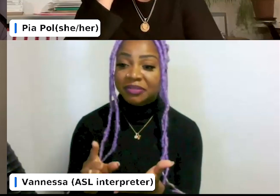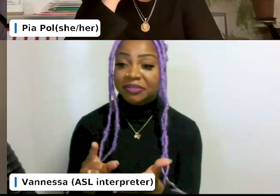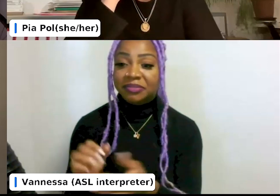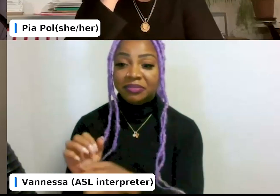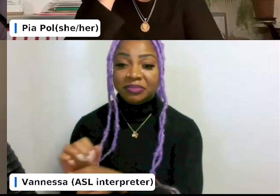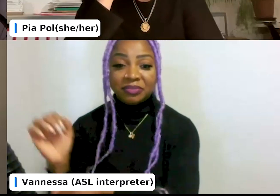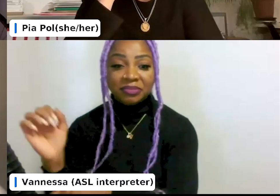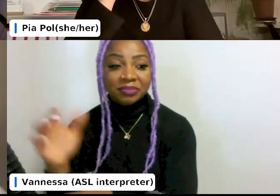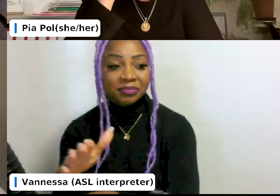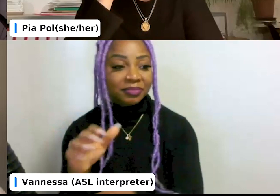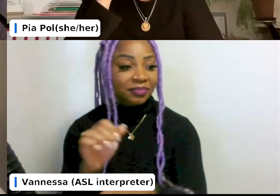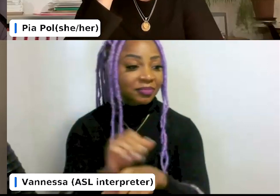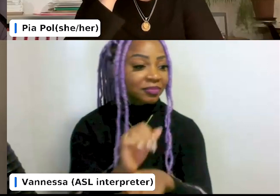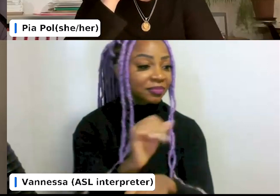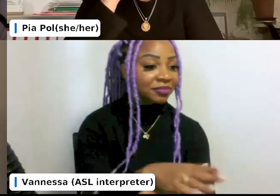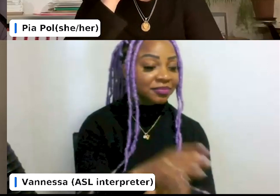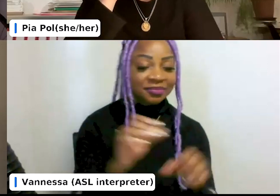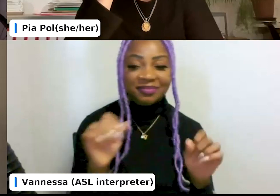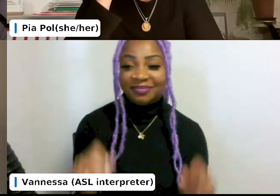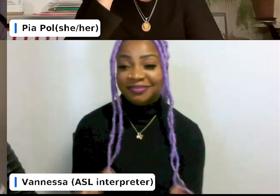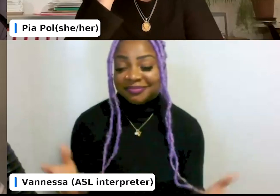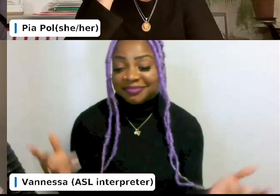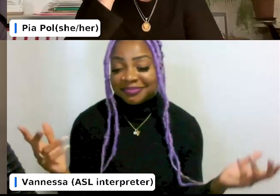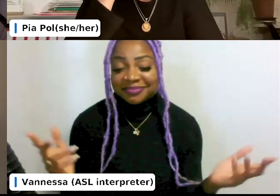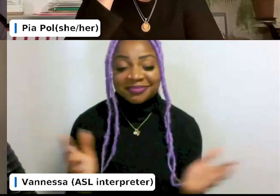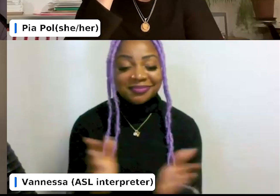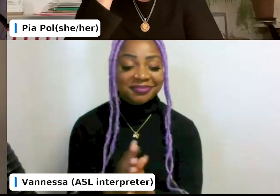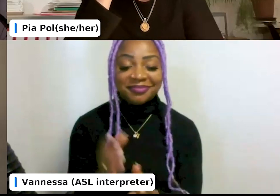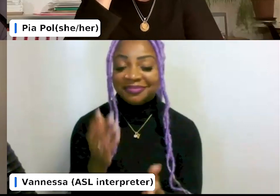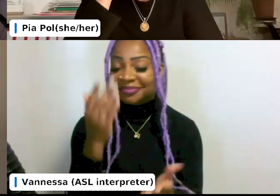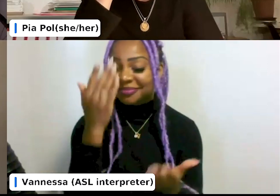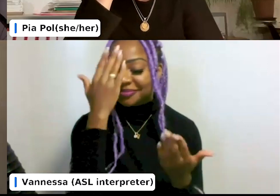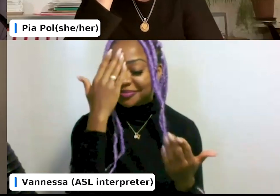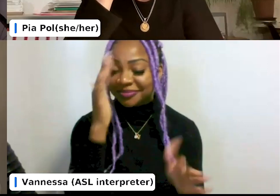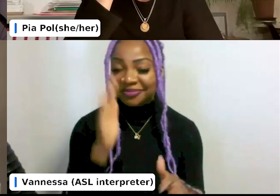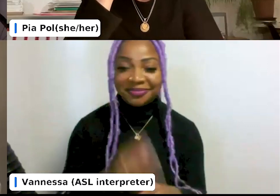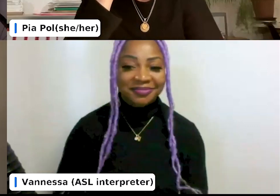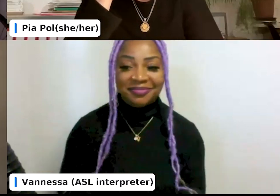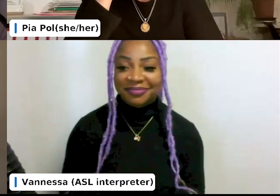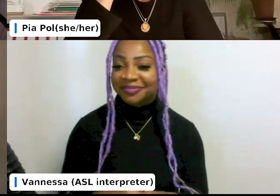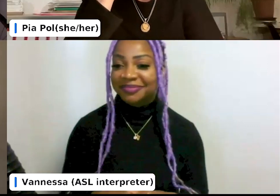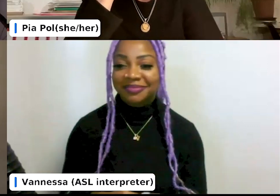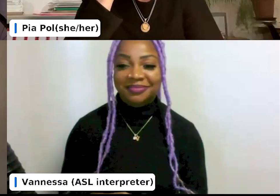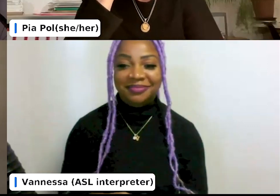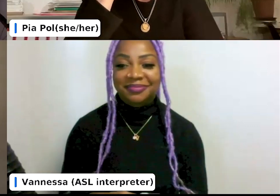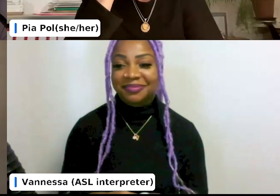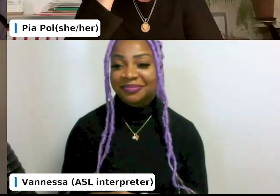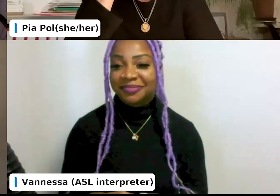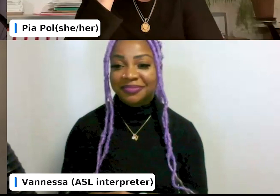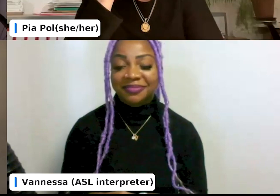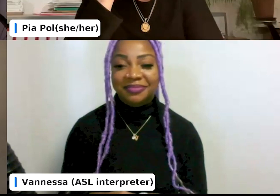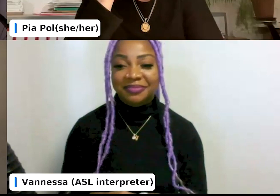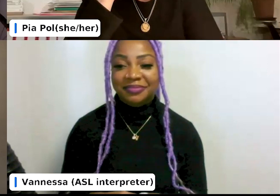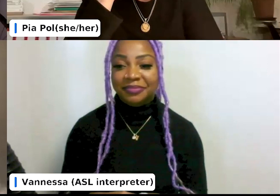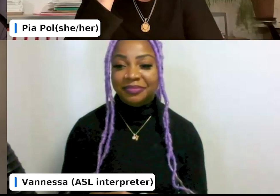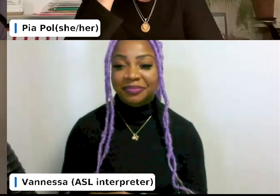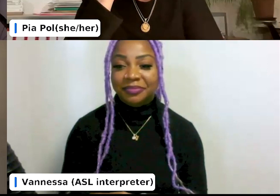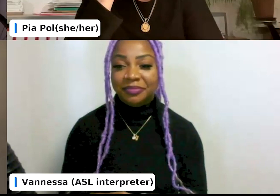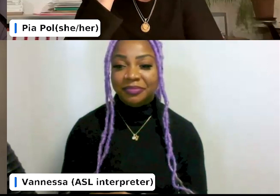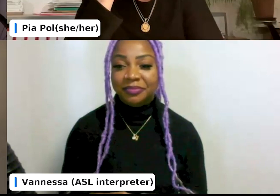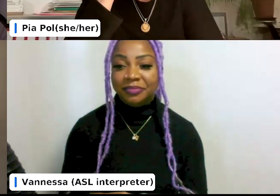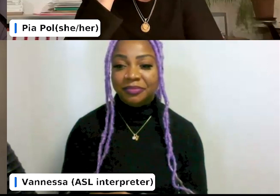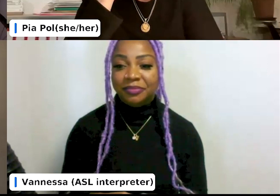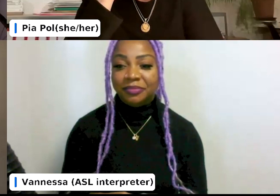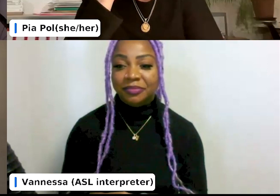it around and yeah, I don't know. It's, it's such a, yeah, that, that you get a book from an artist that